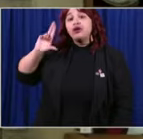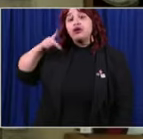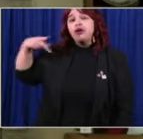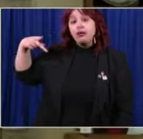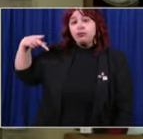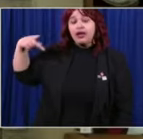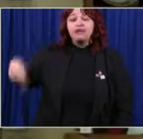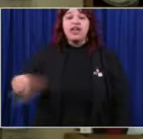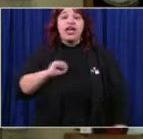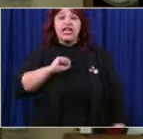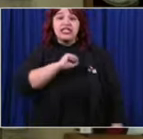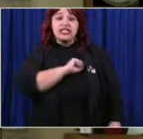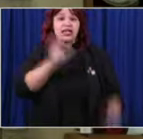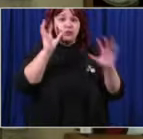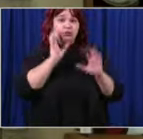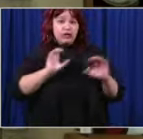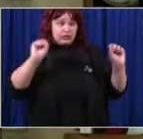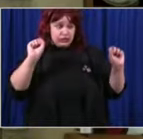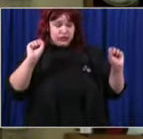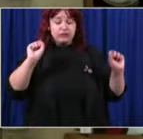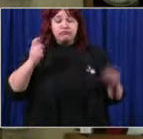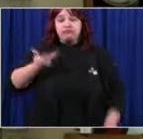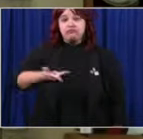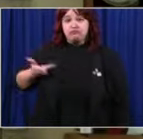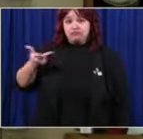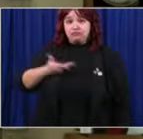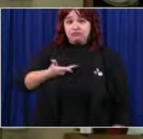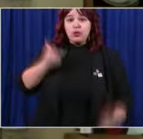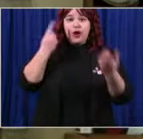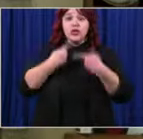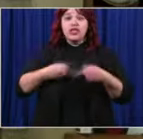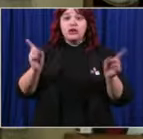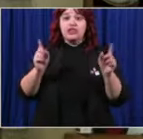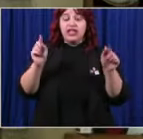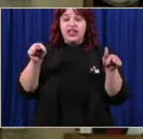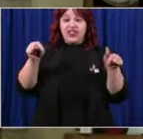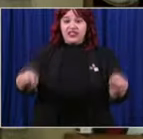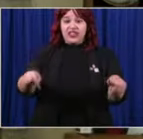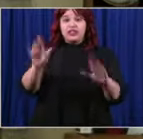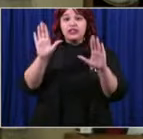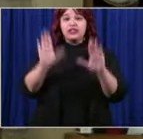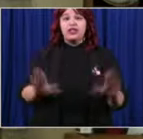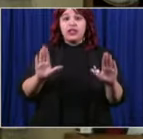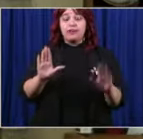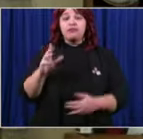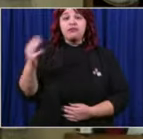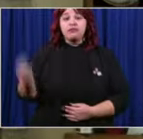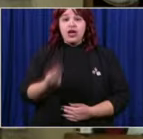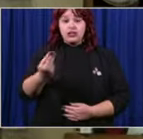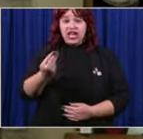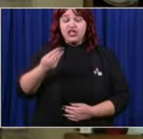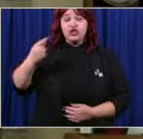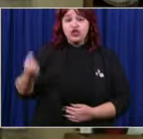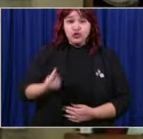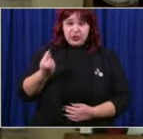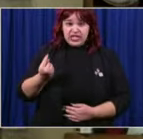We are announcing today that the state house will be closed this coming Sunday, Monday, Tuesday,